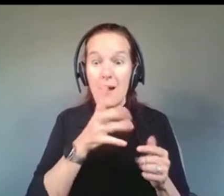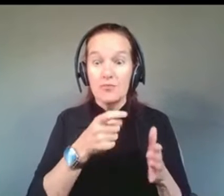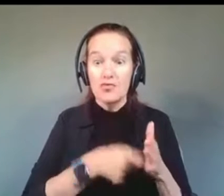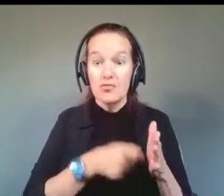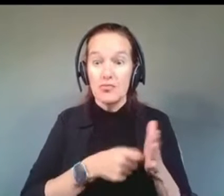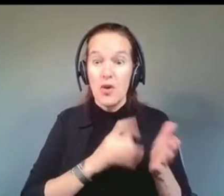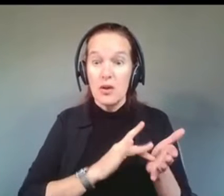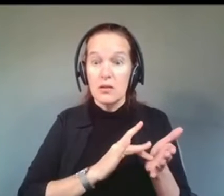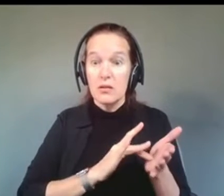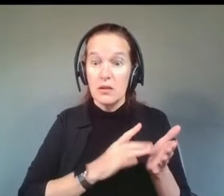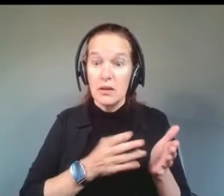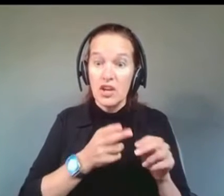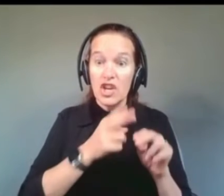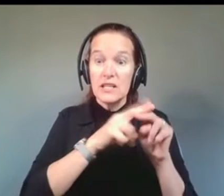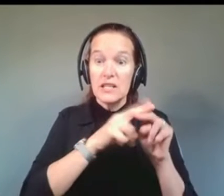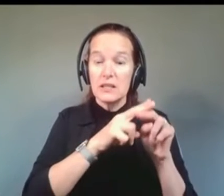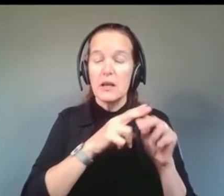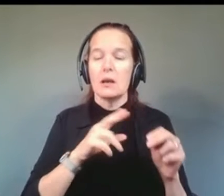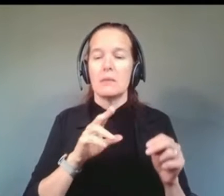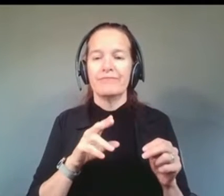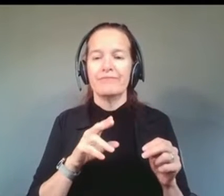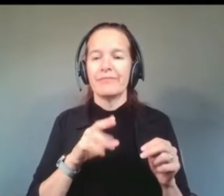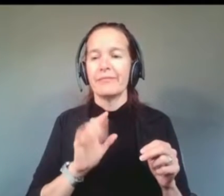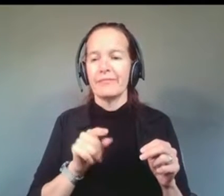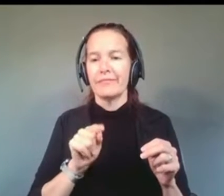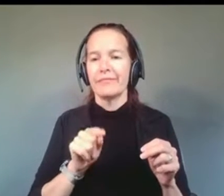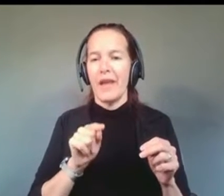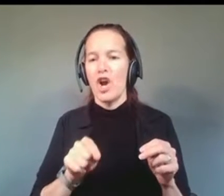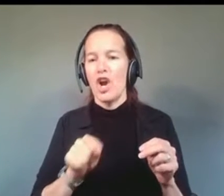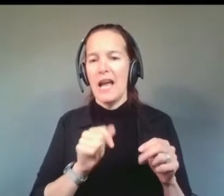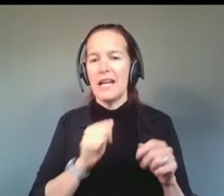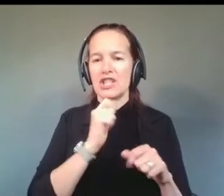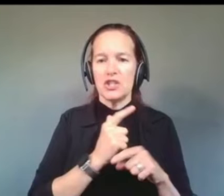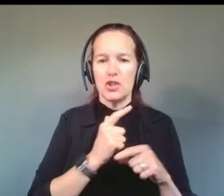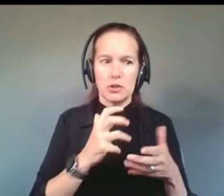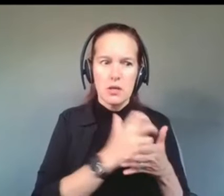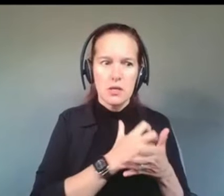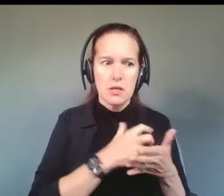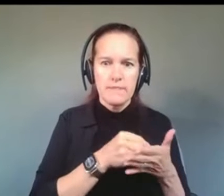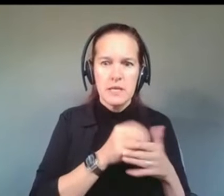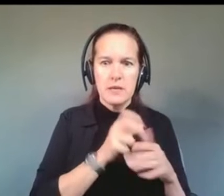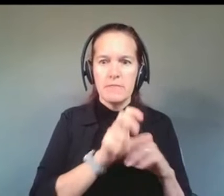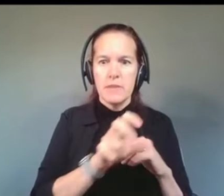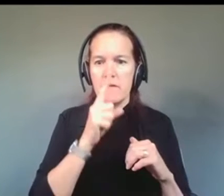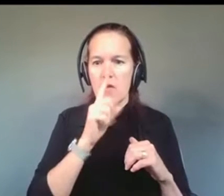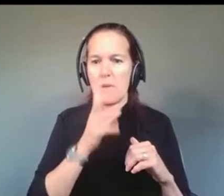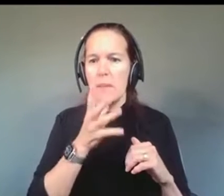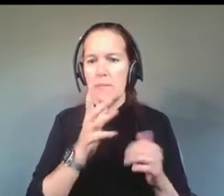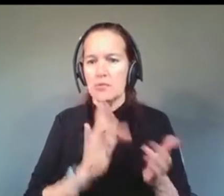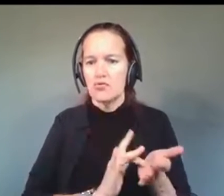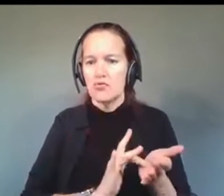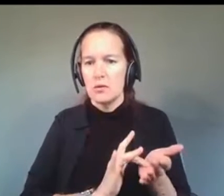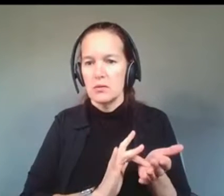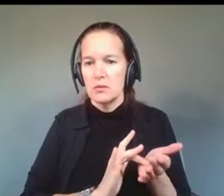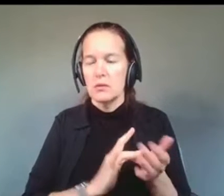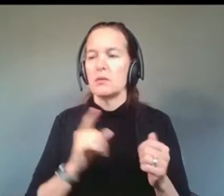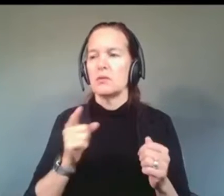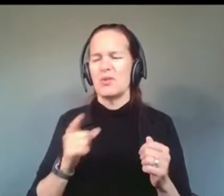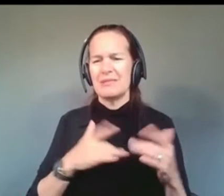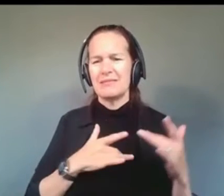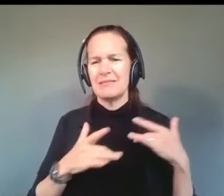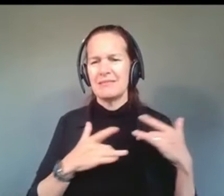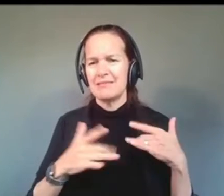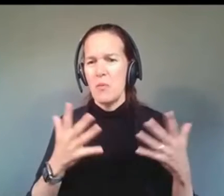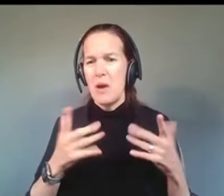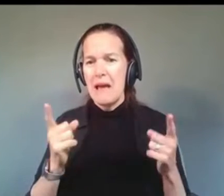Eustancia and her sisters pool their money together to pay for her drugs. She worries about what will happen as her